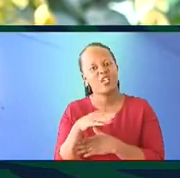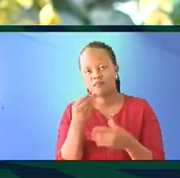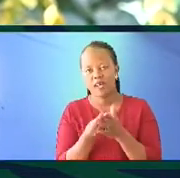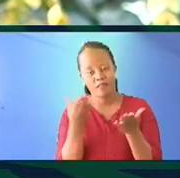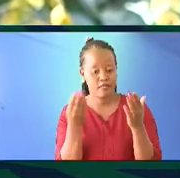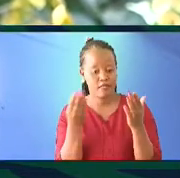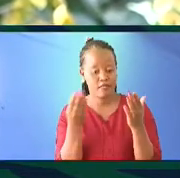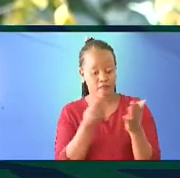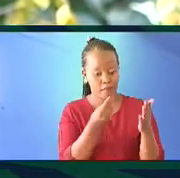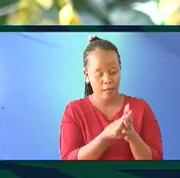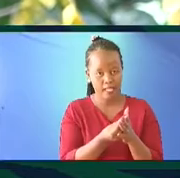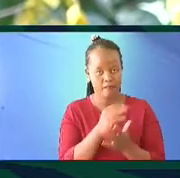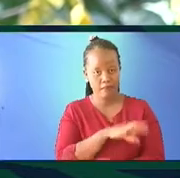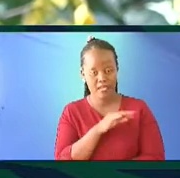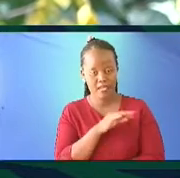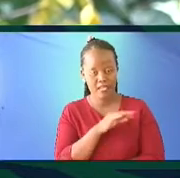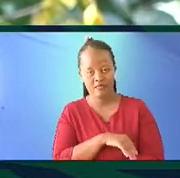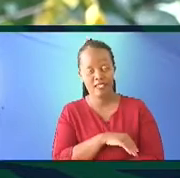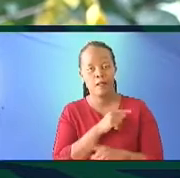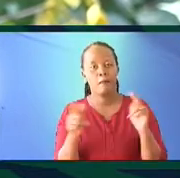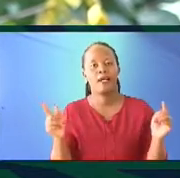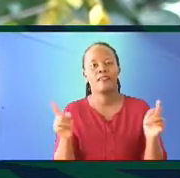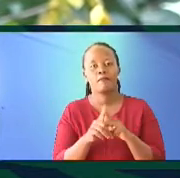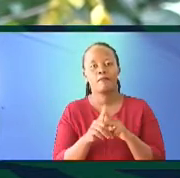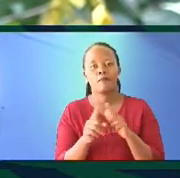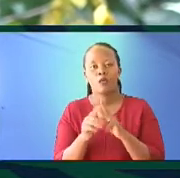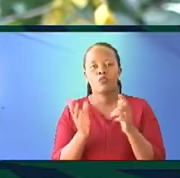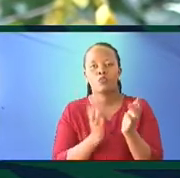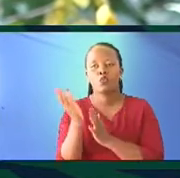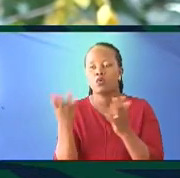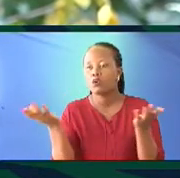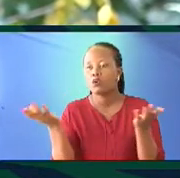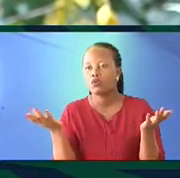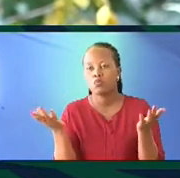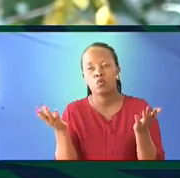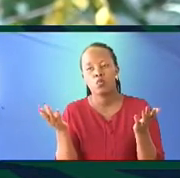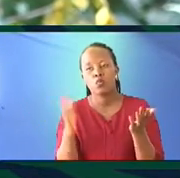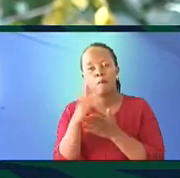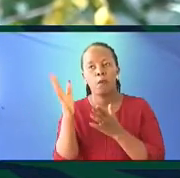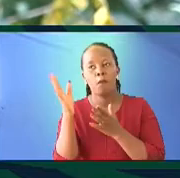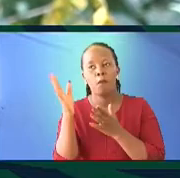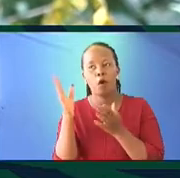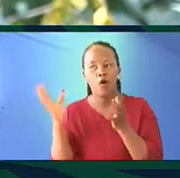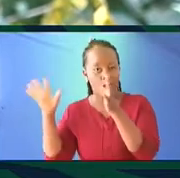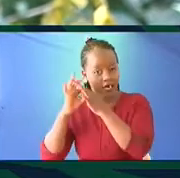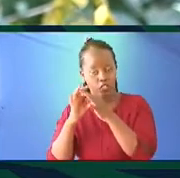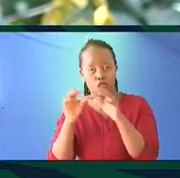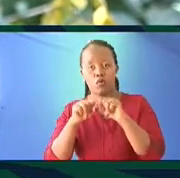be in monetary form, but at the same time, in form of the philosophical, cultural,